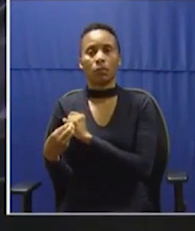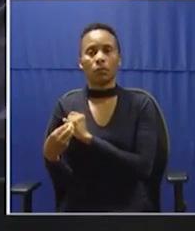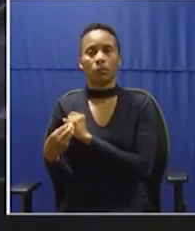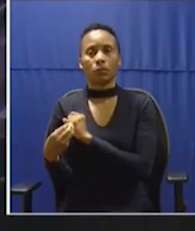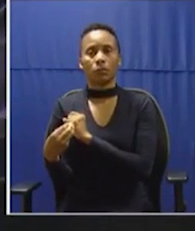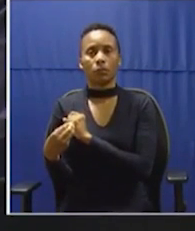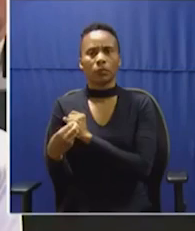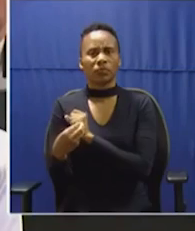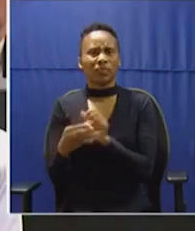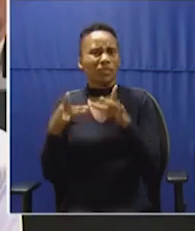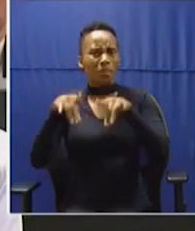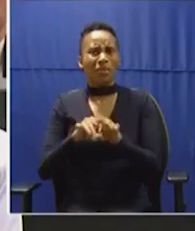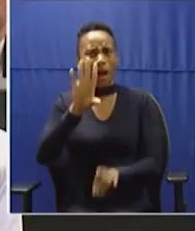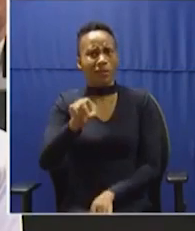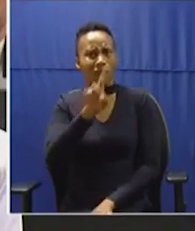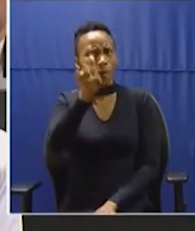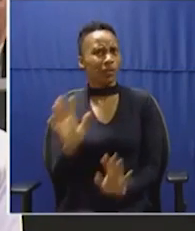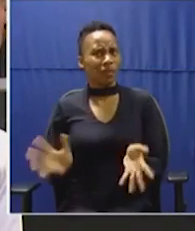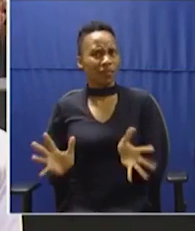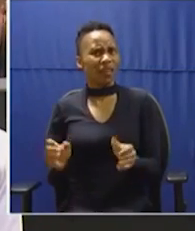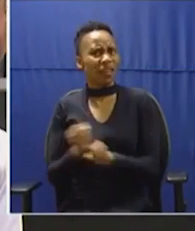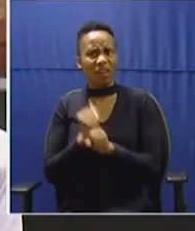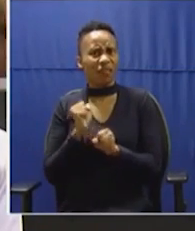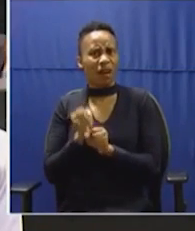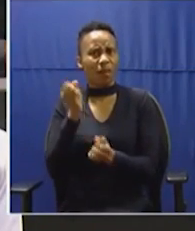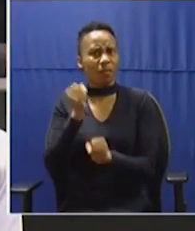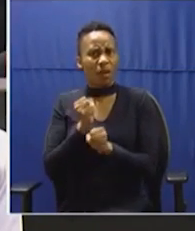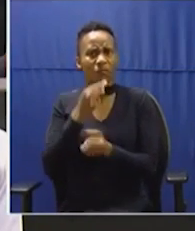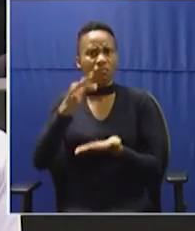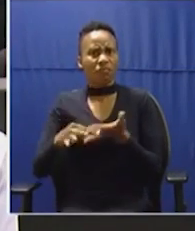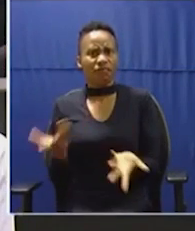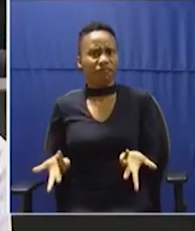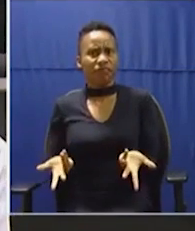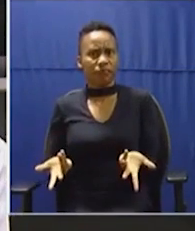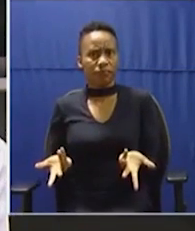Chairperson, I asked a question. I didn't make a comment. Honourable Member, withdraw the remark, please.